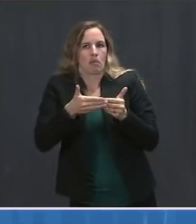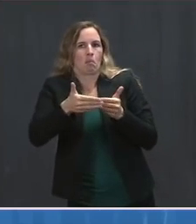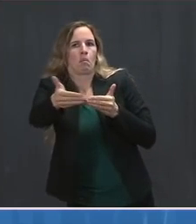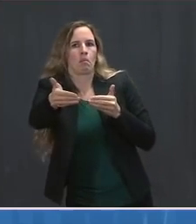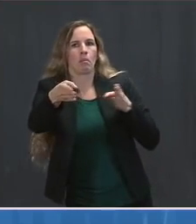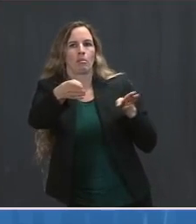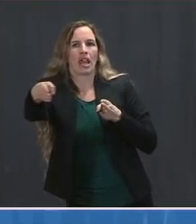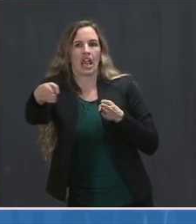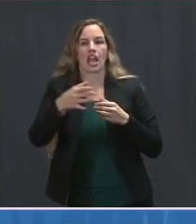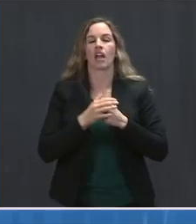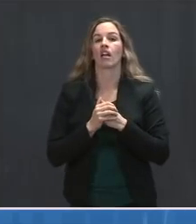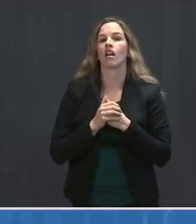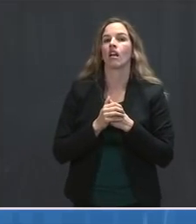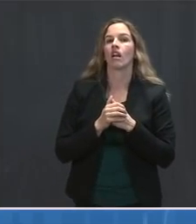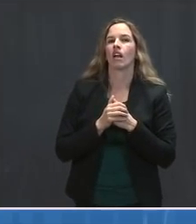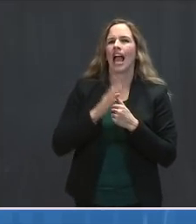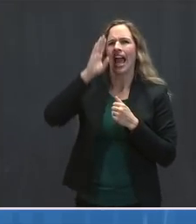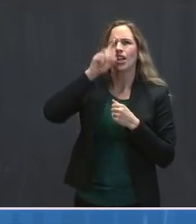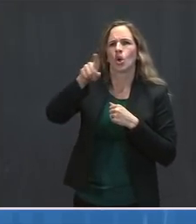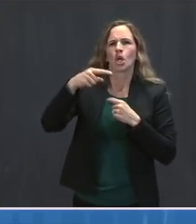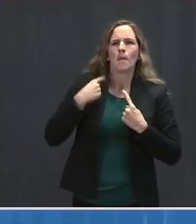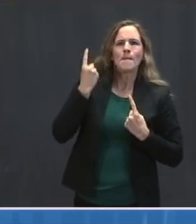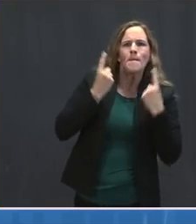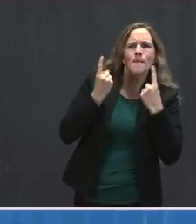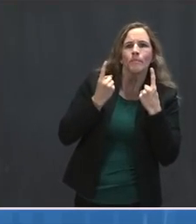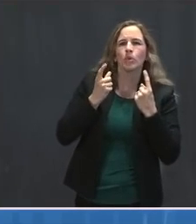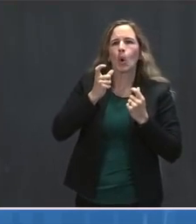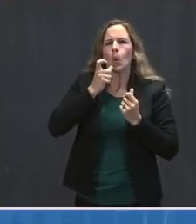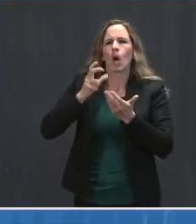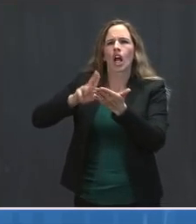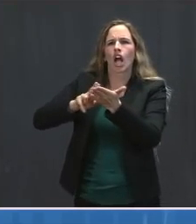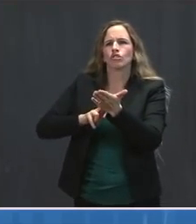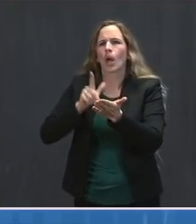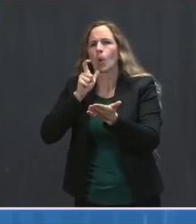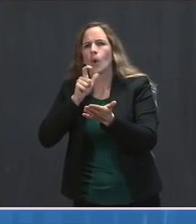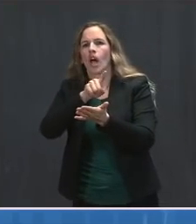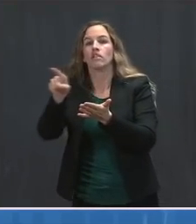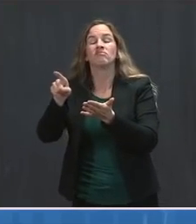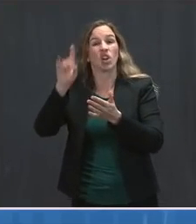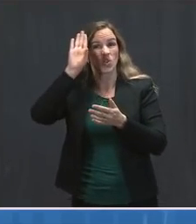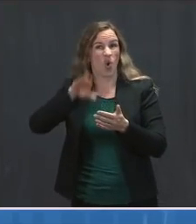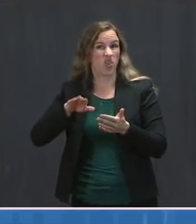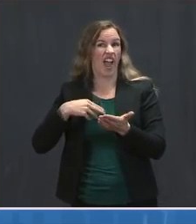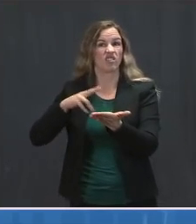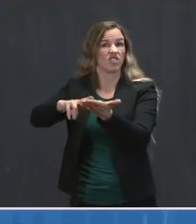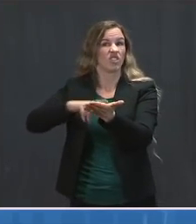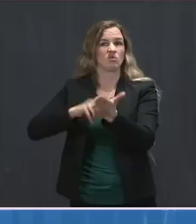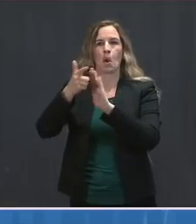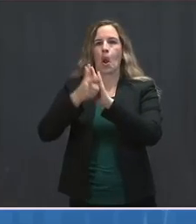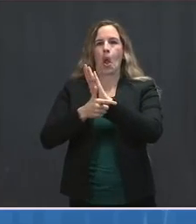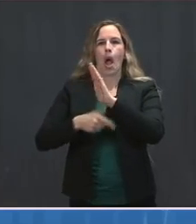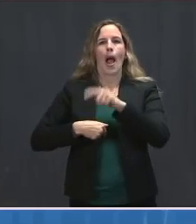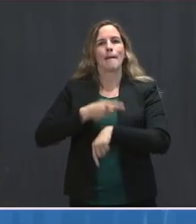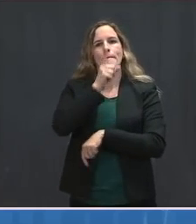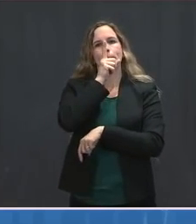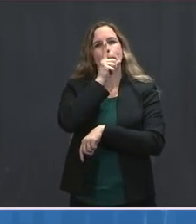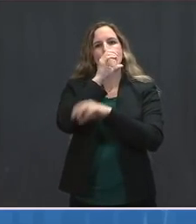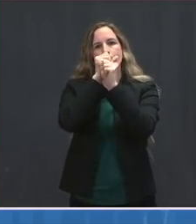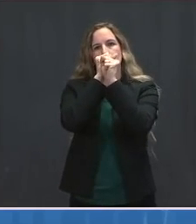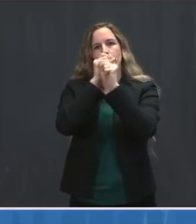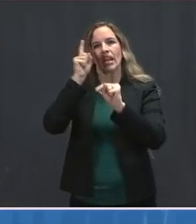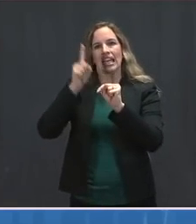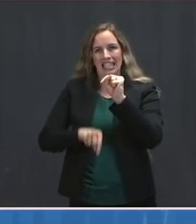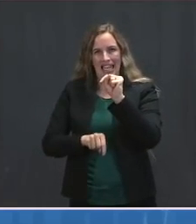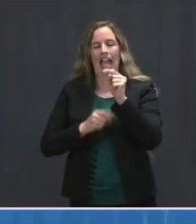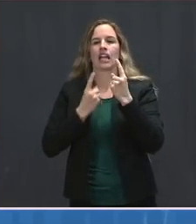in exactly where and with whom we're contracting. For reasons of procurement law, I'm not able to disclose the ongoing contract negotiations until they're